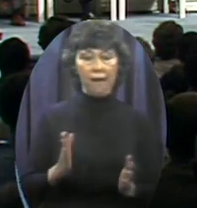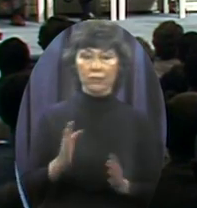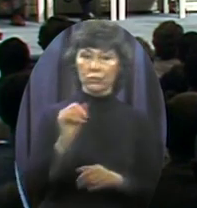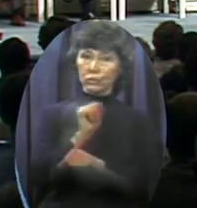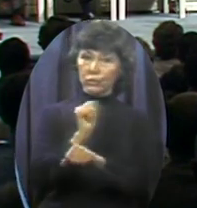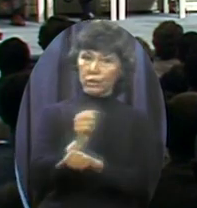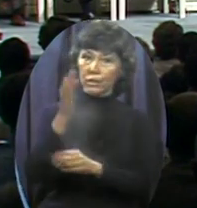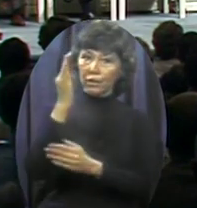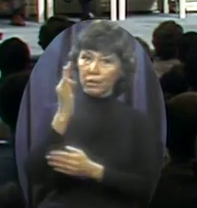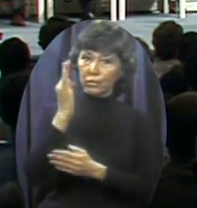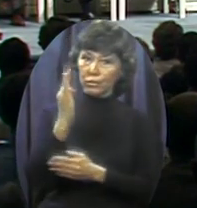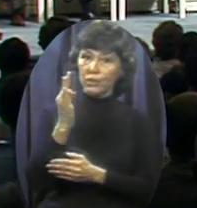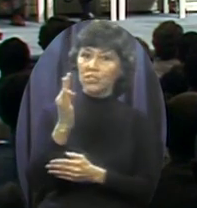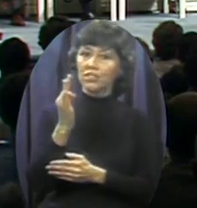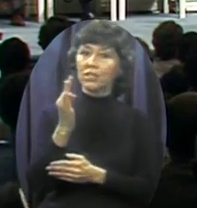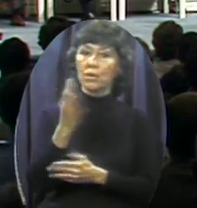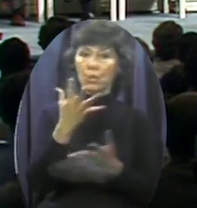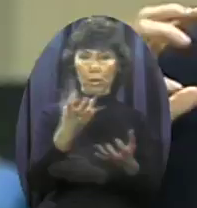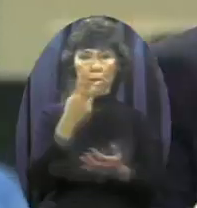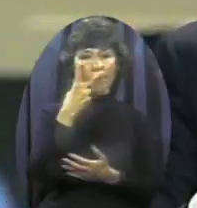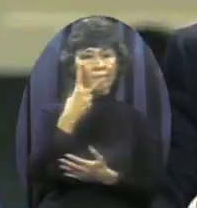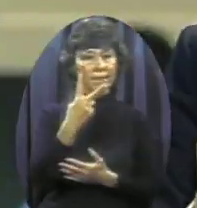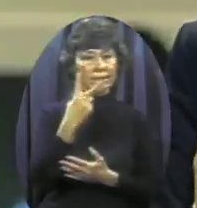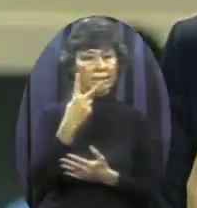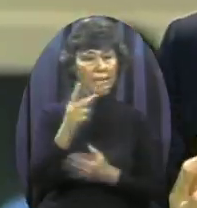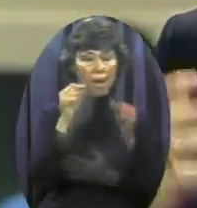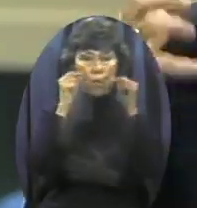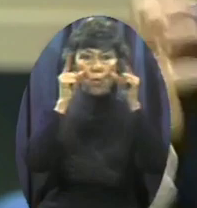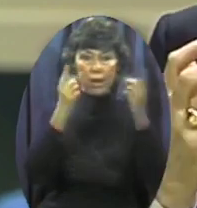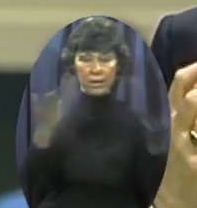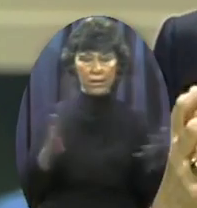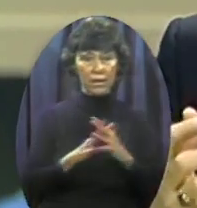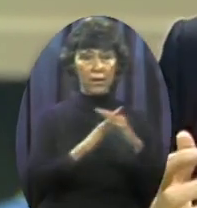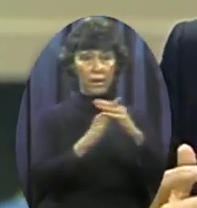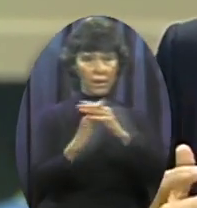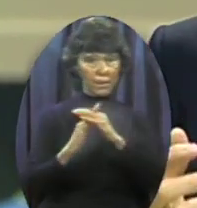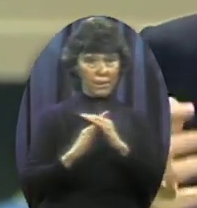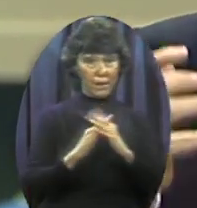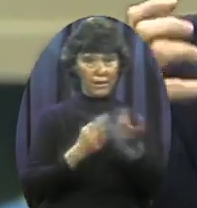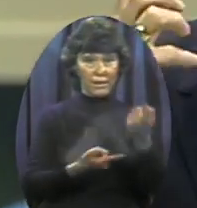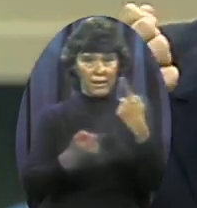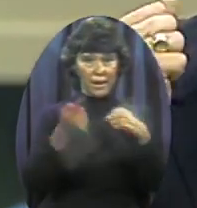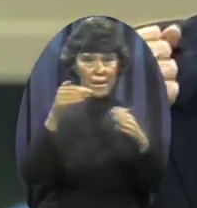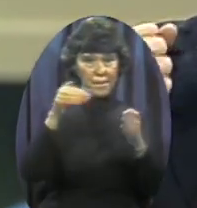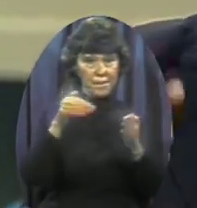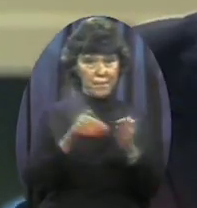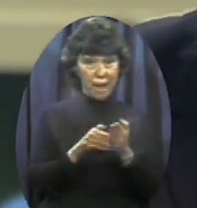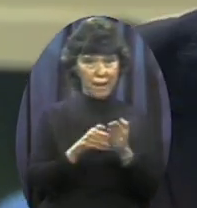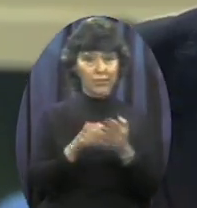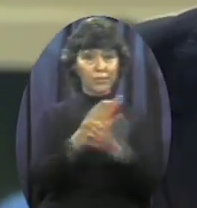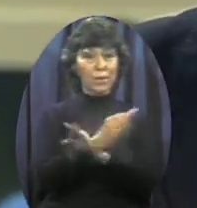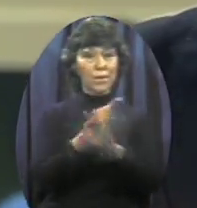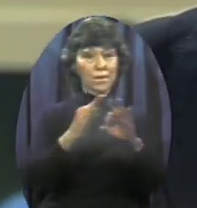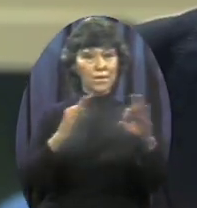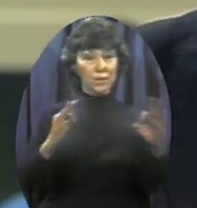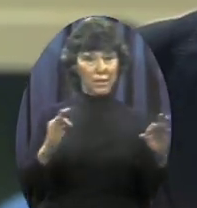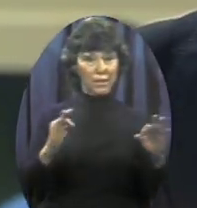third great spiritual awakening In this country To turn the nation around And back to those fundamental freedoms